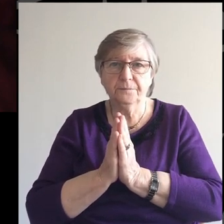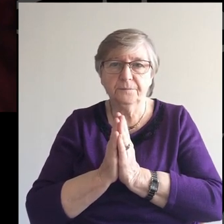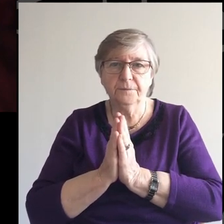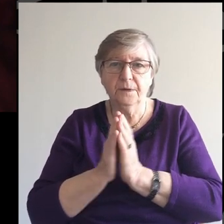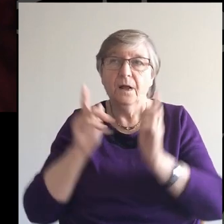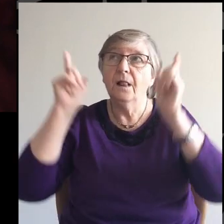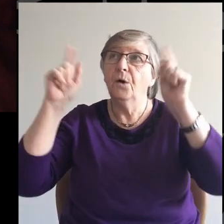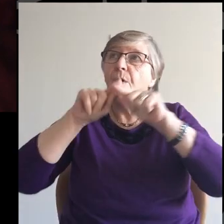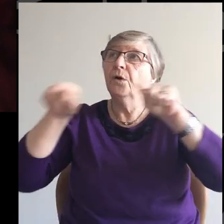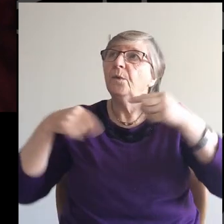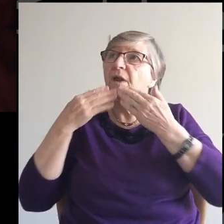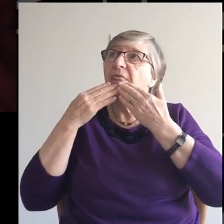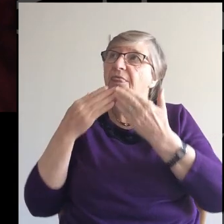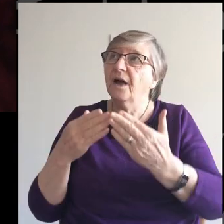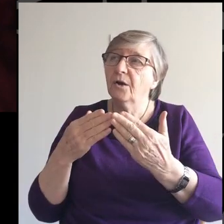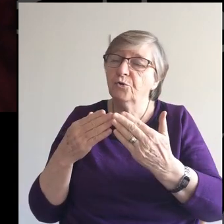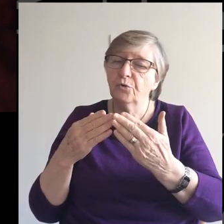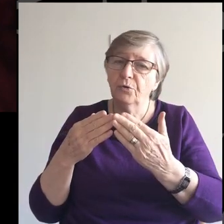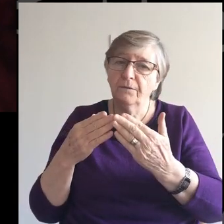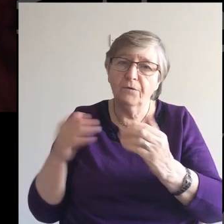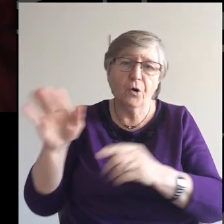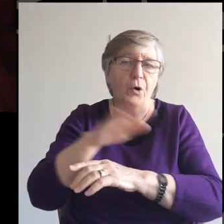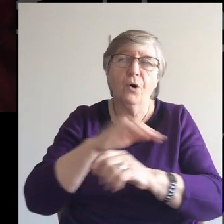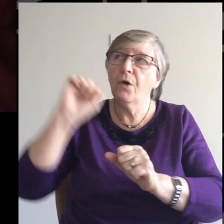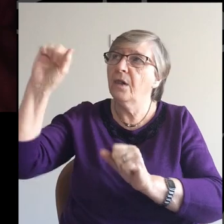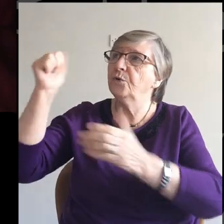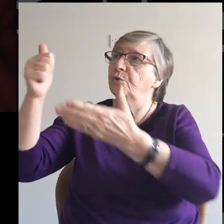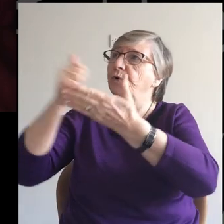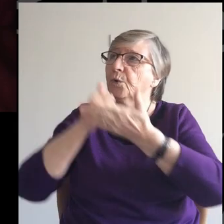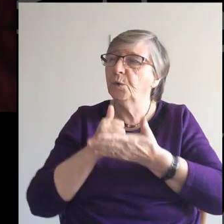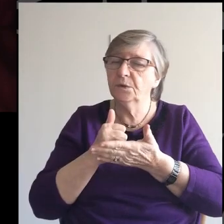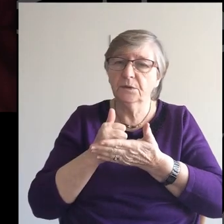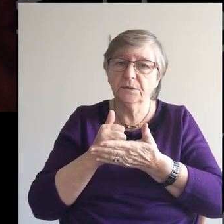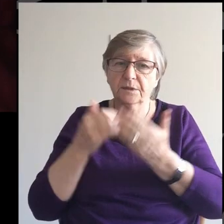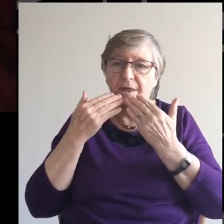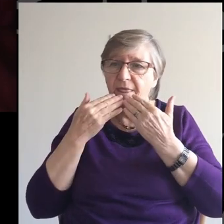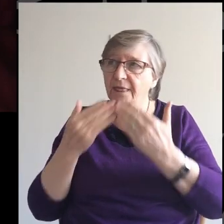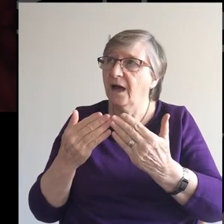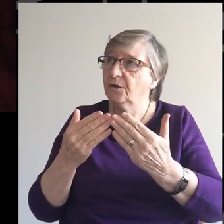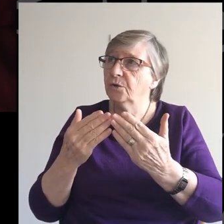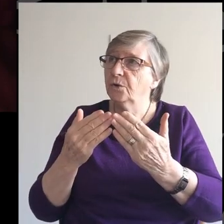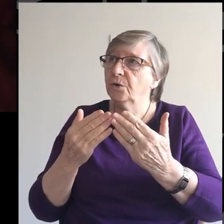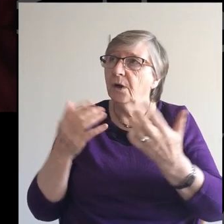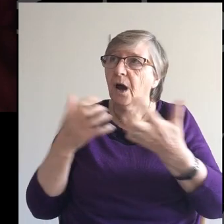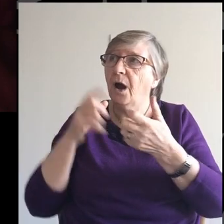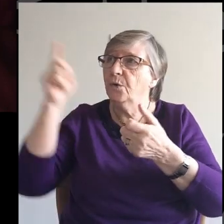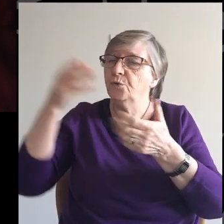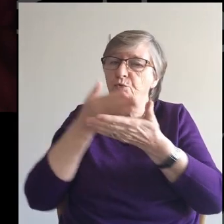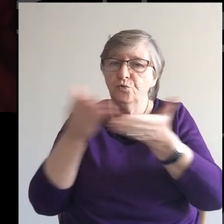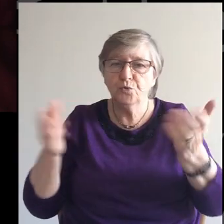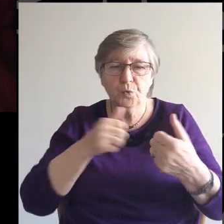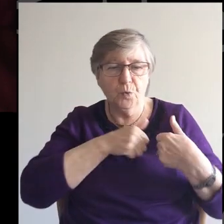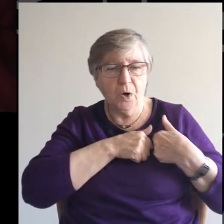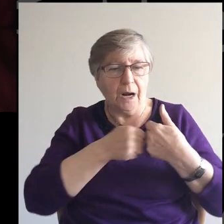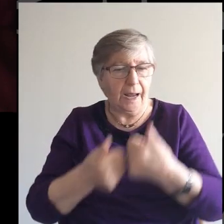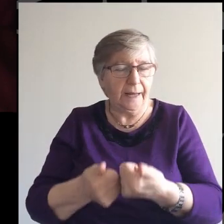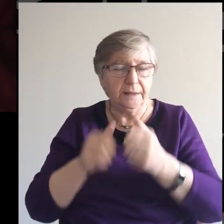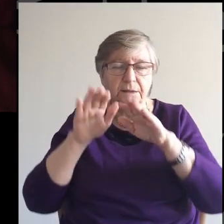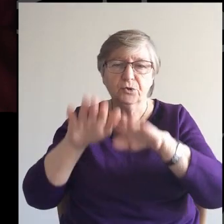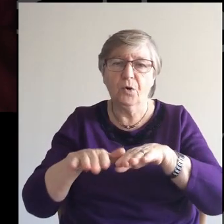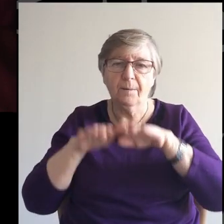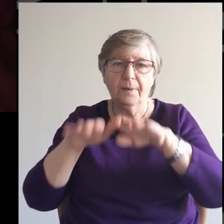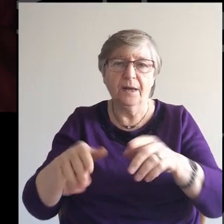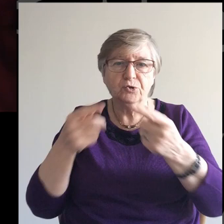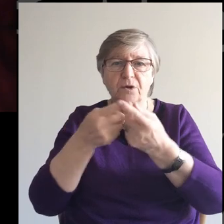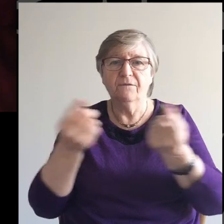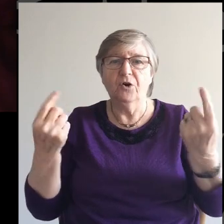Lord we thank you For every taste Of your goodness We thank you For every indication Of your kindness And your love Your compassion Toward